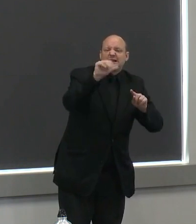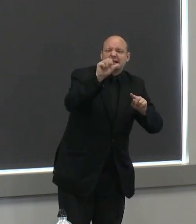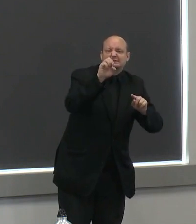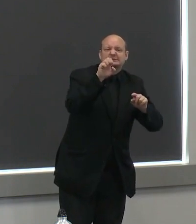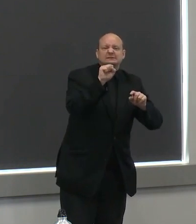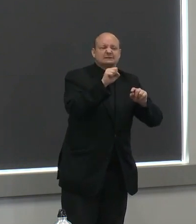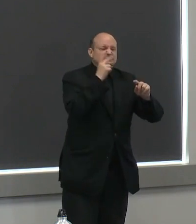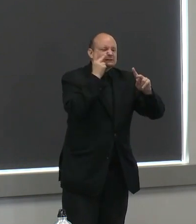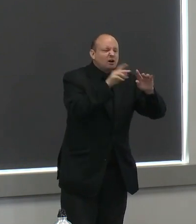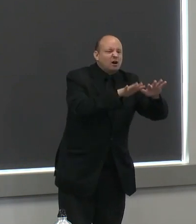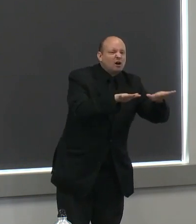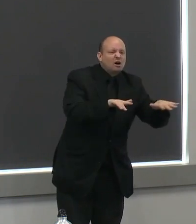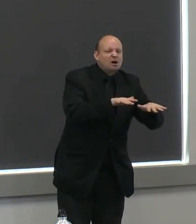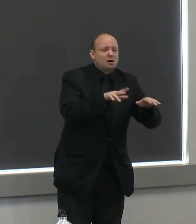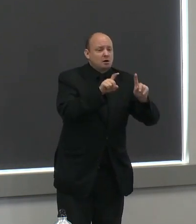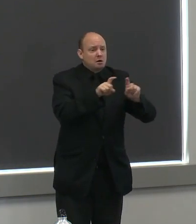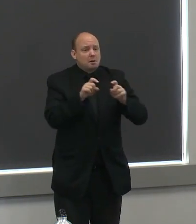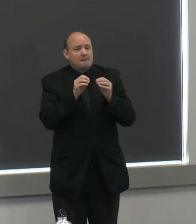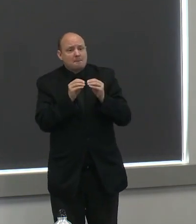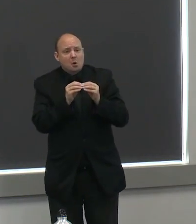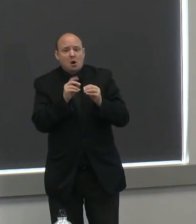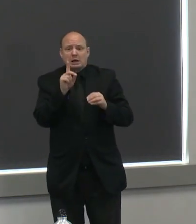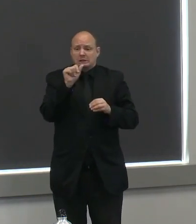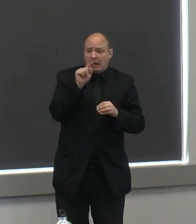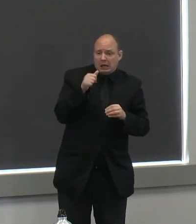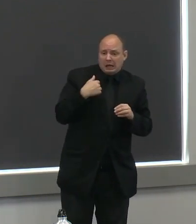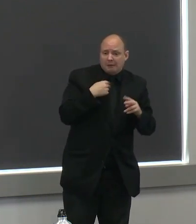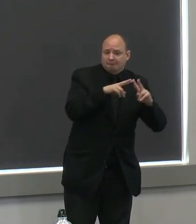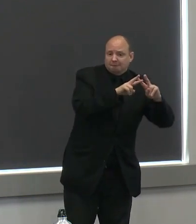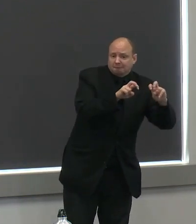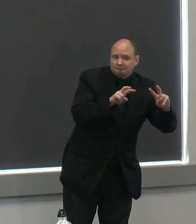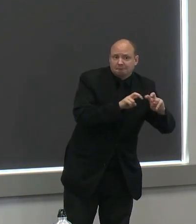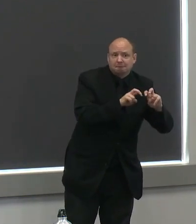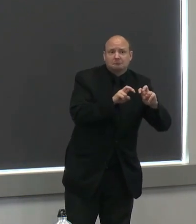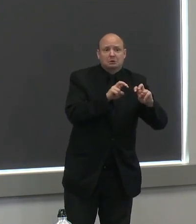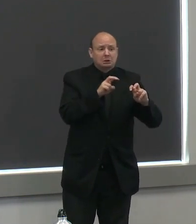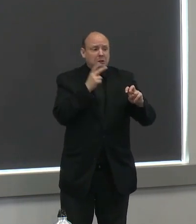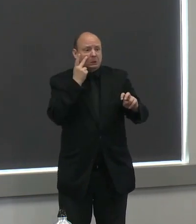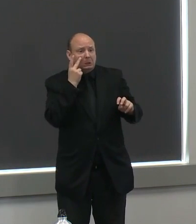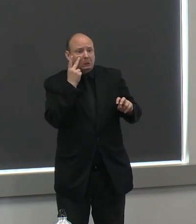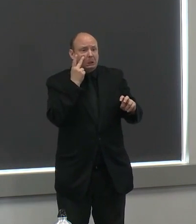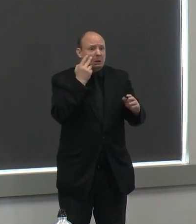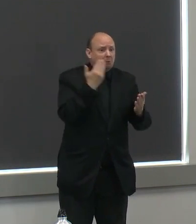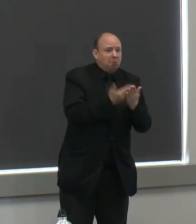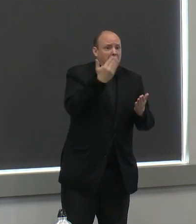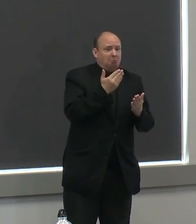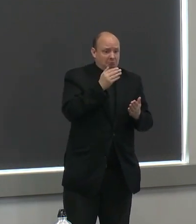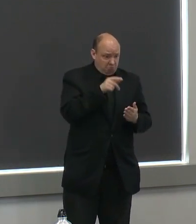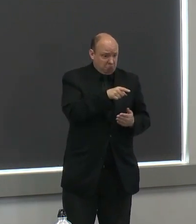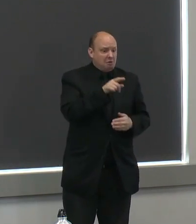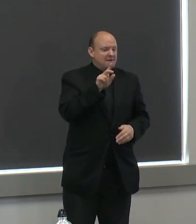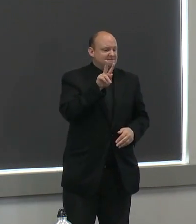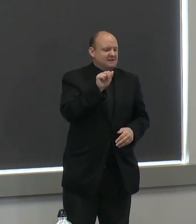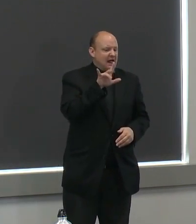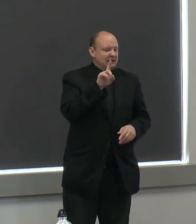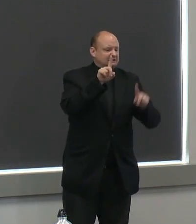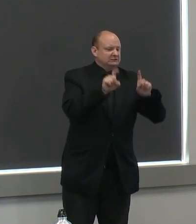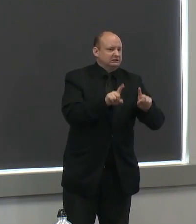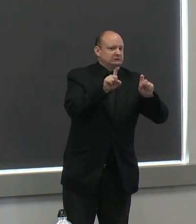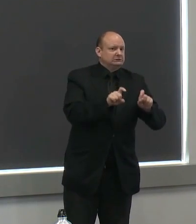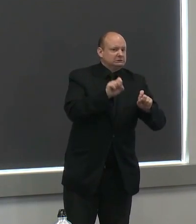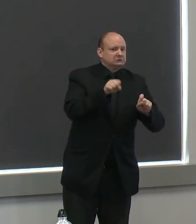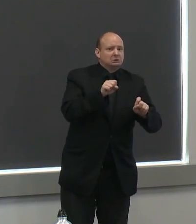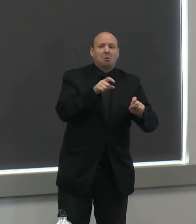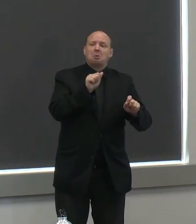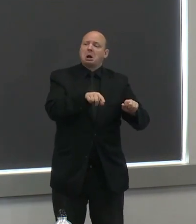and we know more about the validity of these tests to be able to make recommendations for deploying them across oregon that that you know will